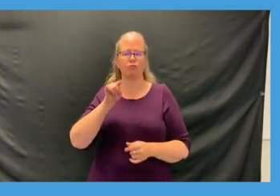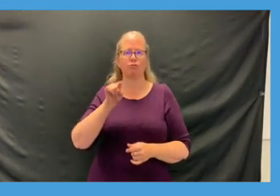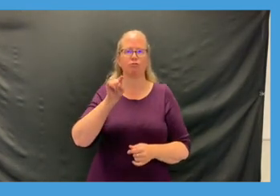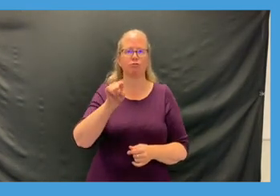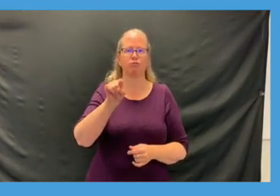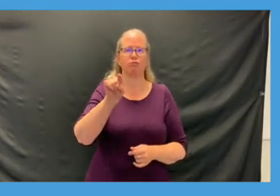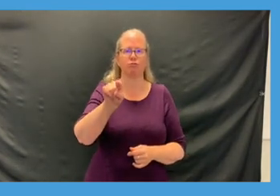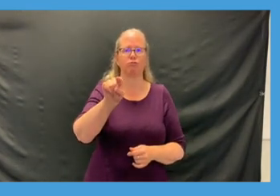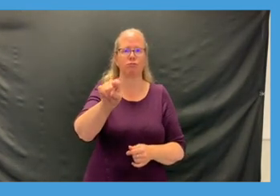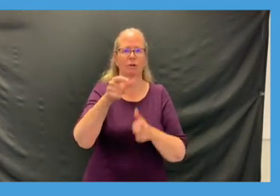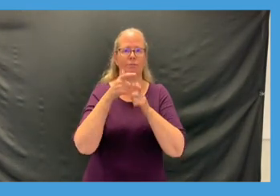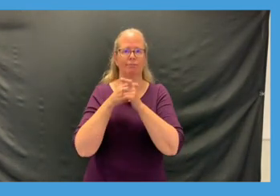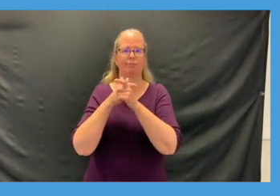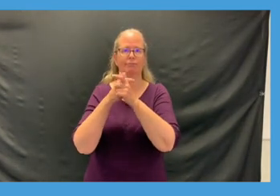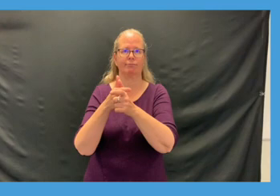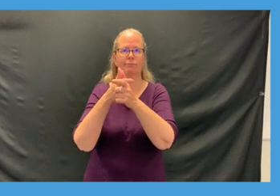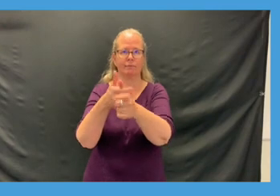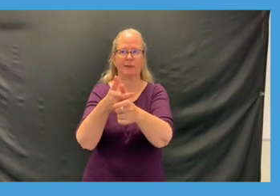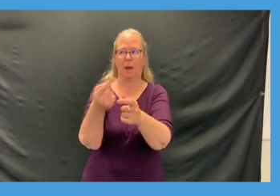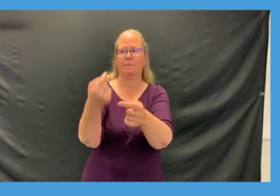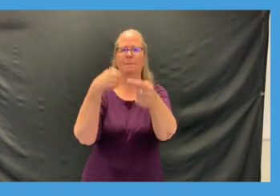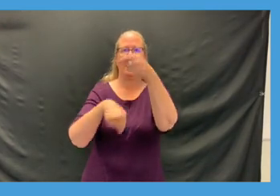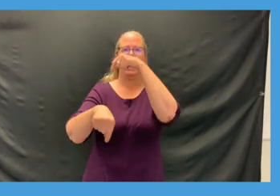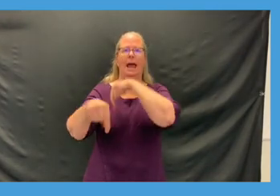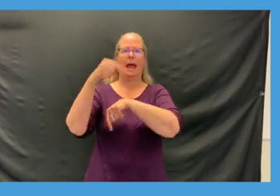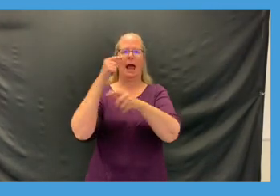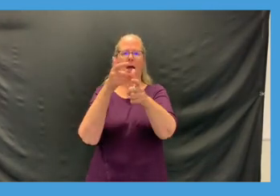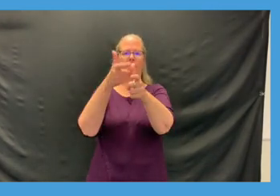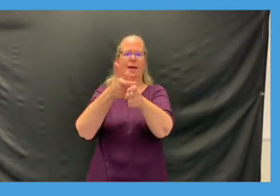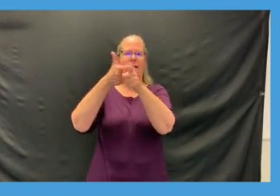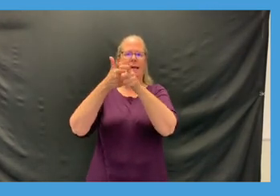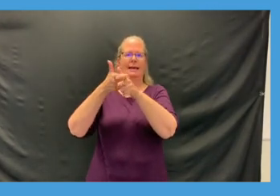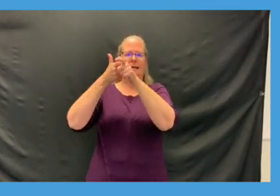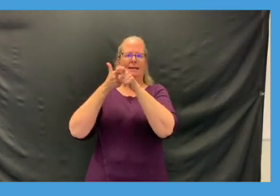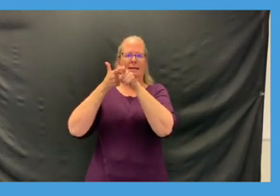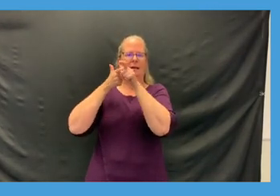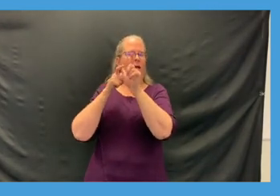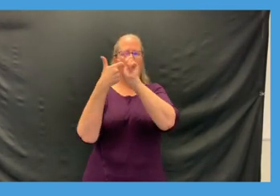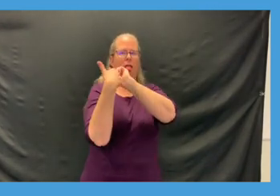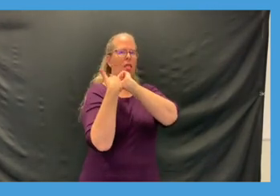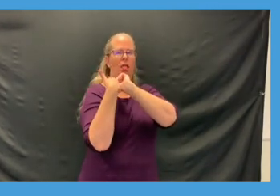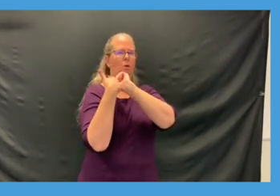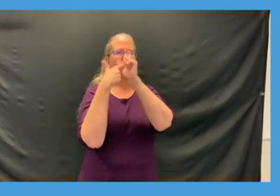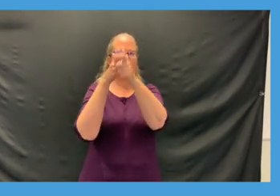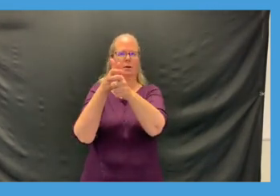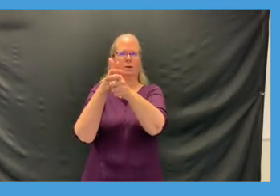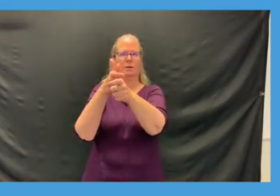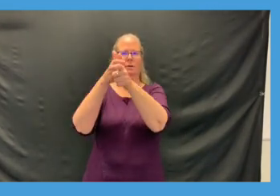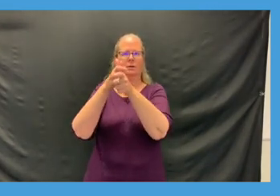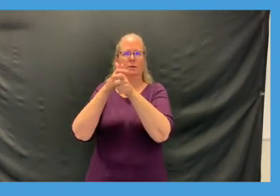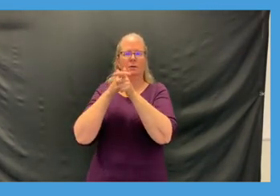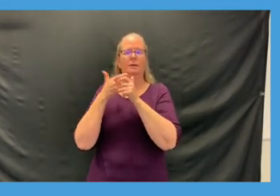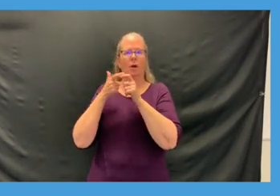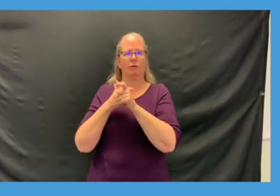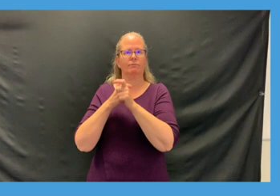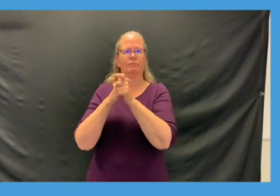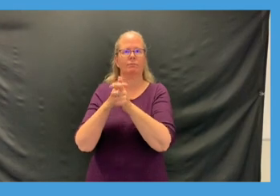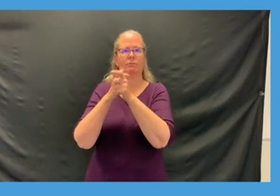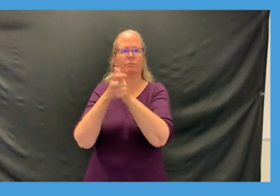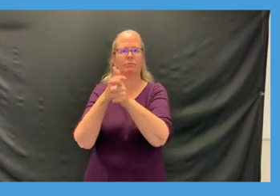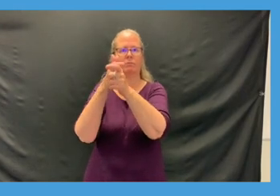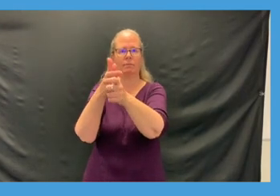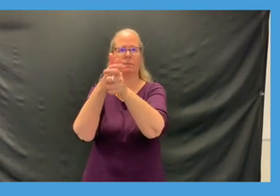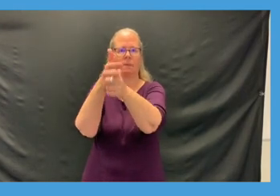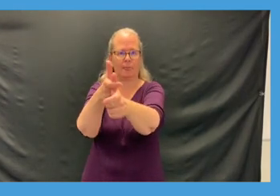forwards and then try and run backwards if you can if it's a little too hard you can always march